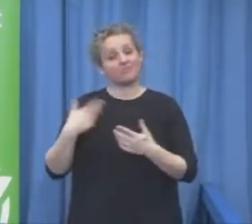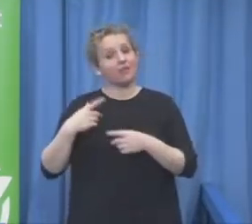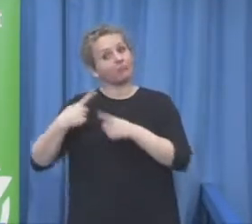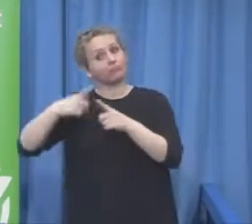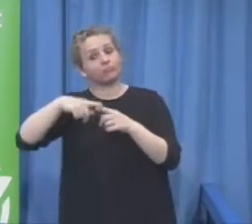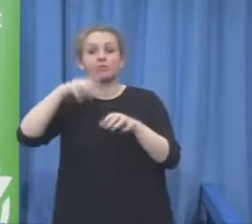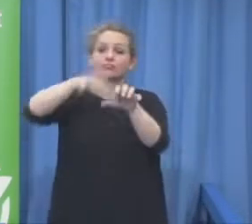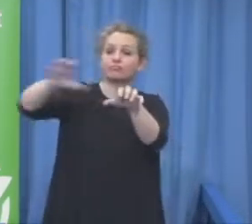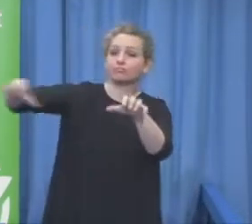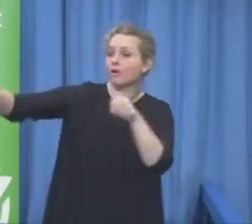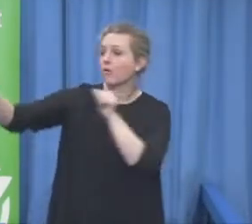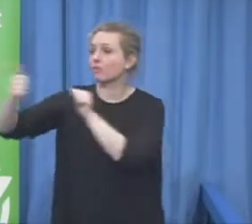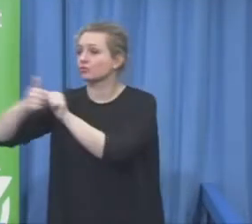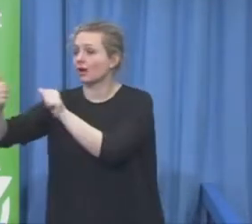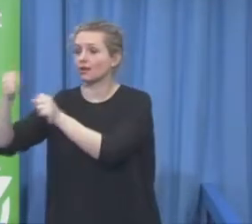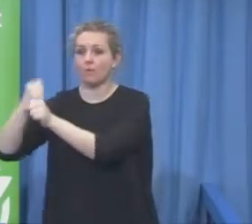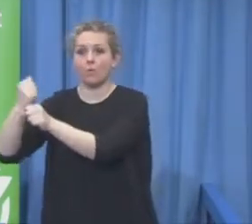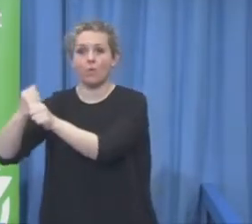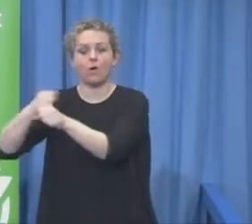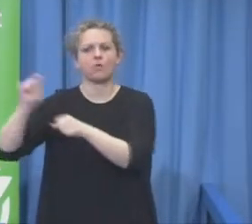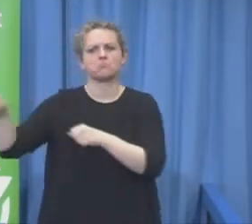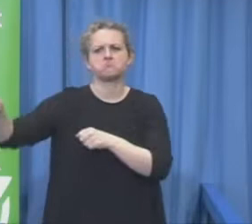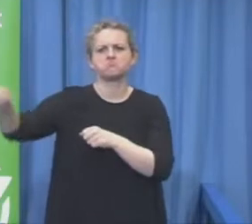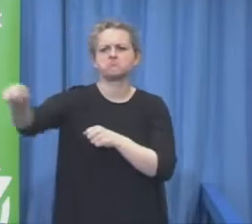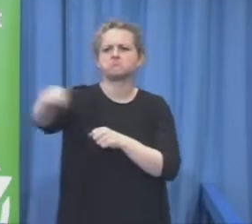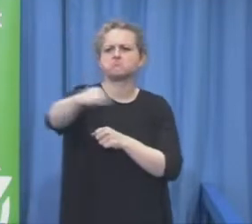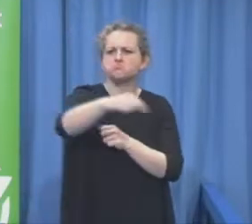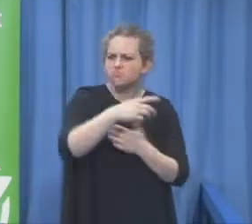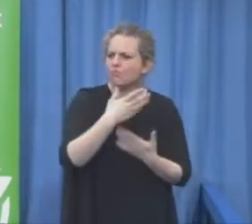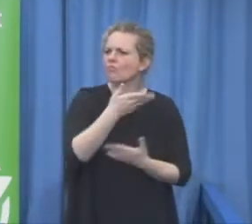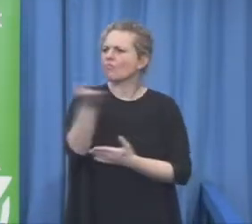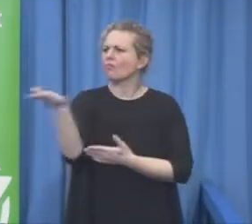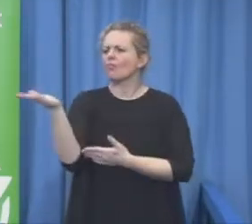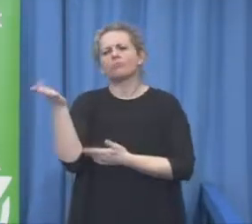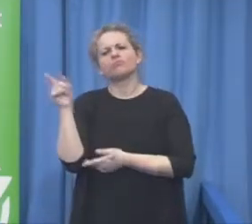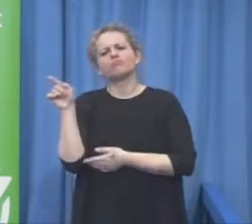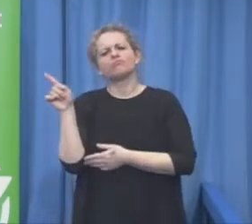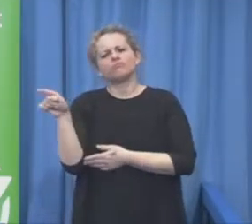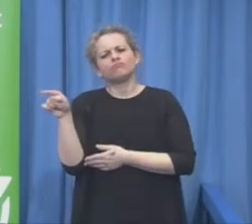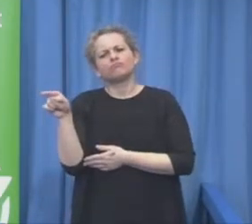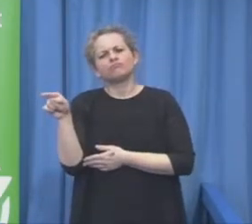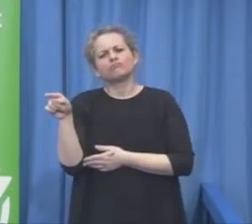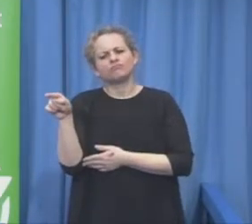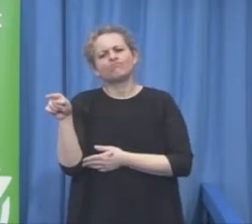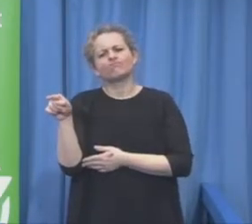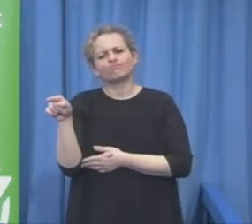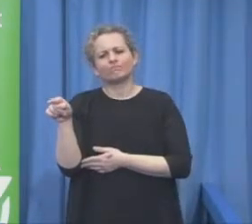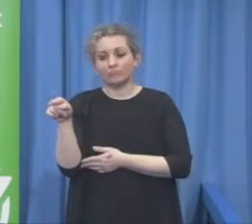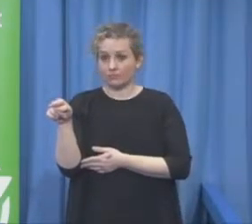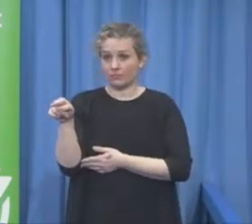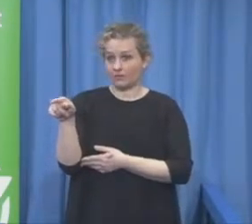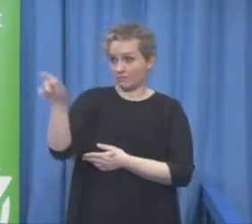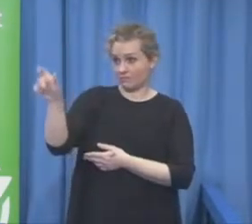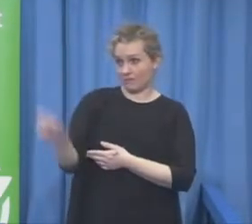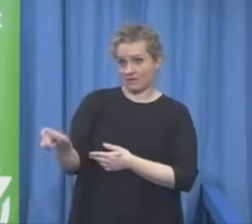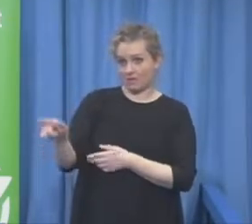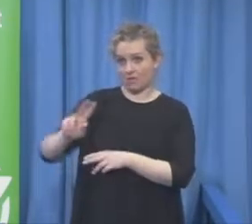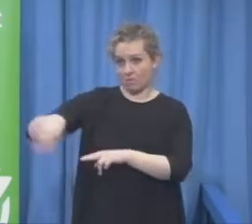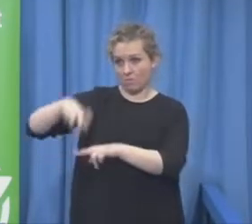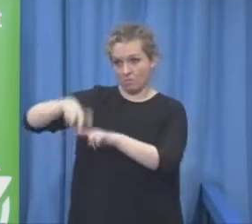he buy the Segway and change his own electric wheelchair named Jenny